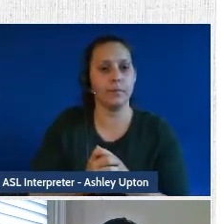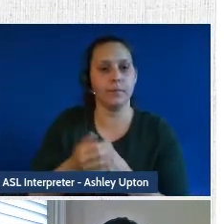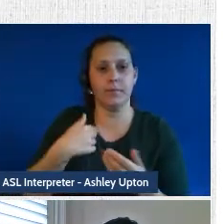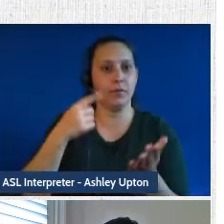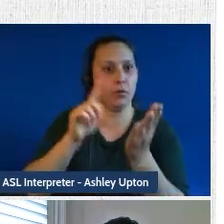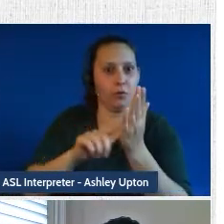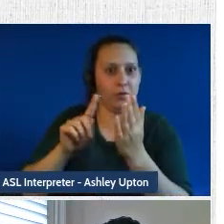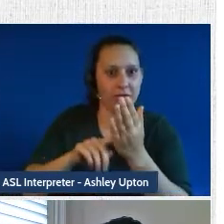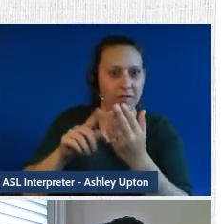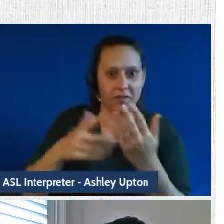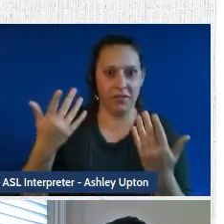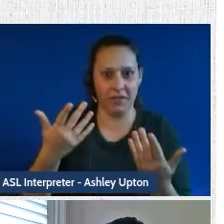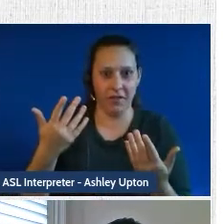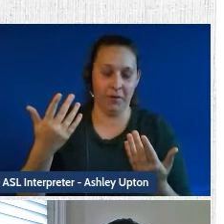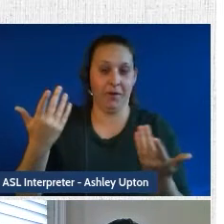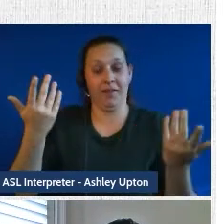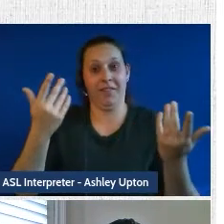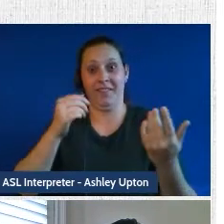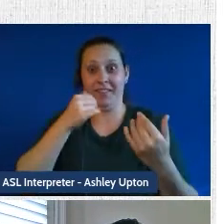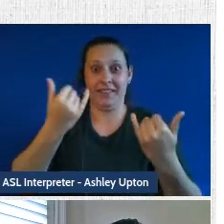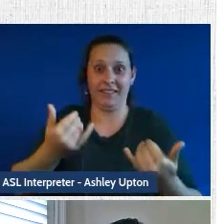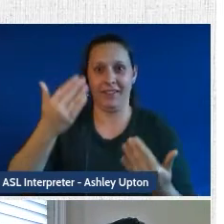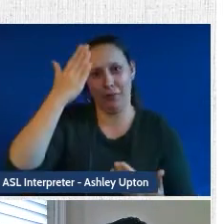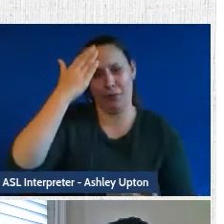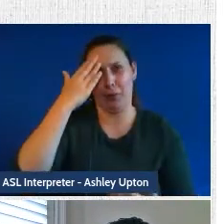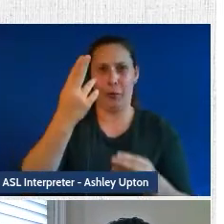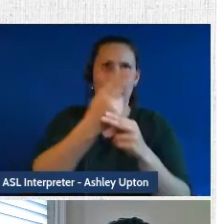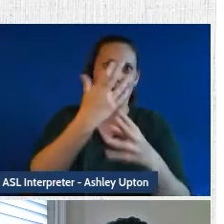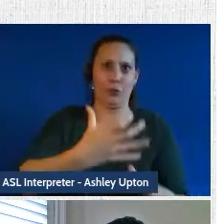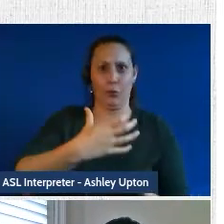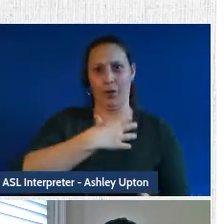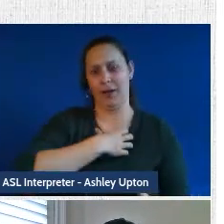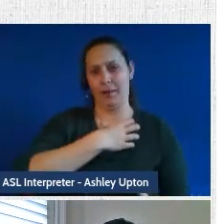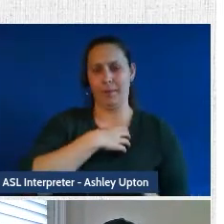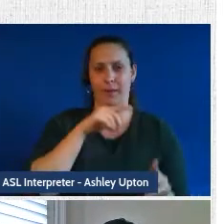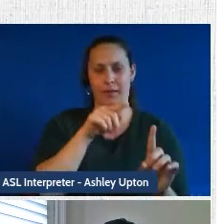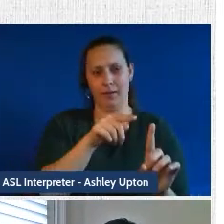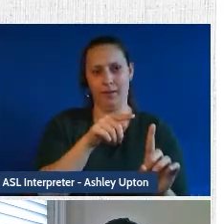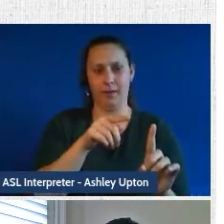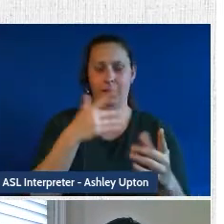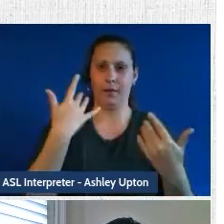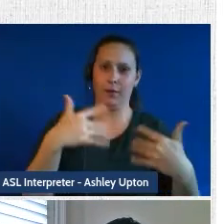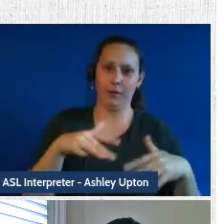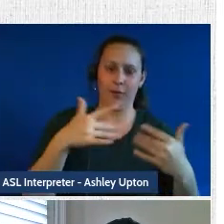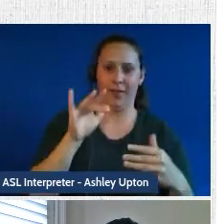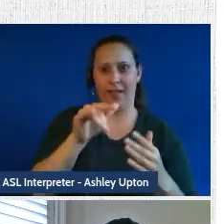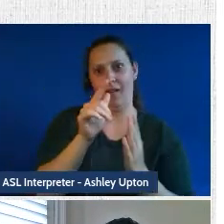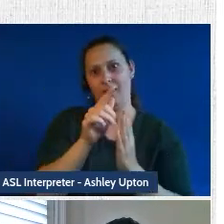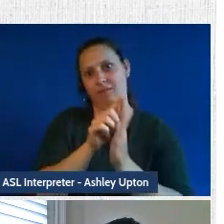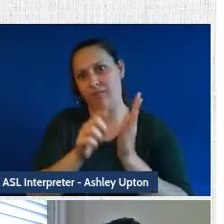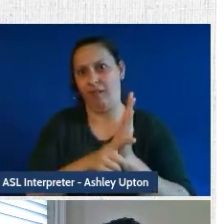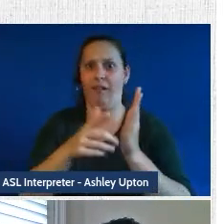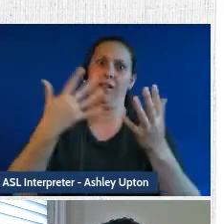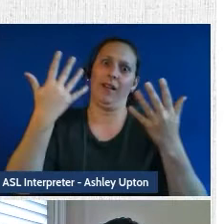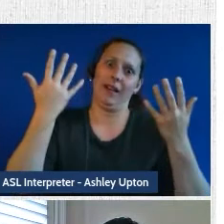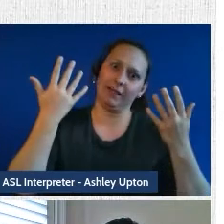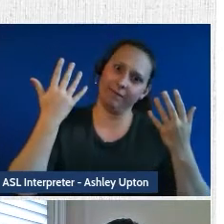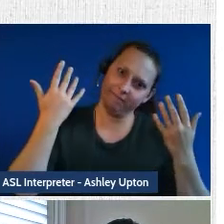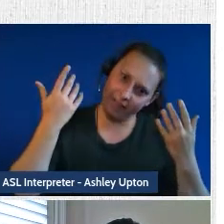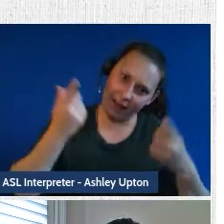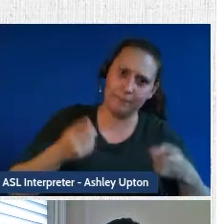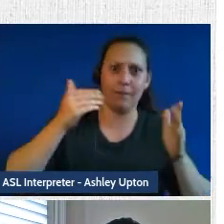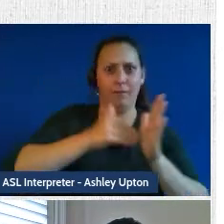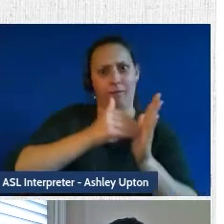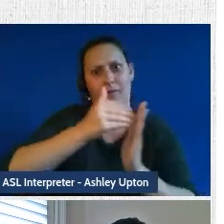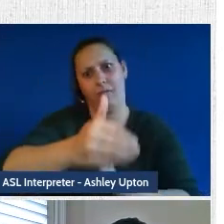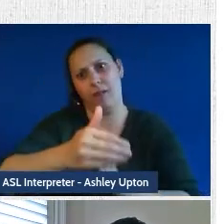pretty much does not exist. For those who know, consumer complaints is a very settlement heavy area of the law, the vast majority of consumer complaints do end